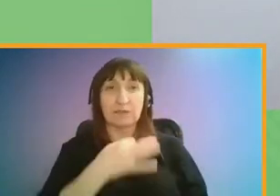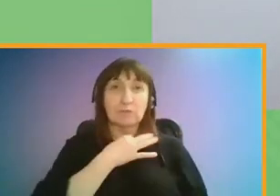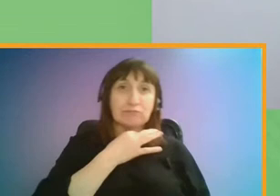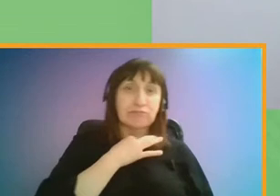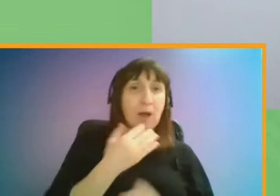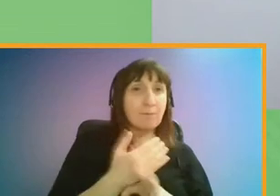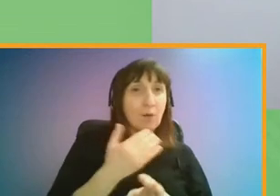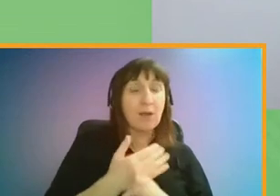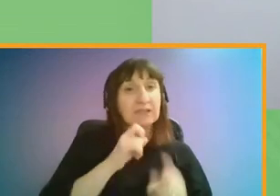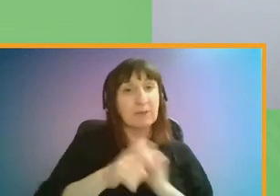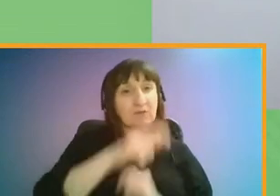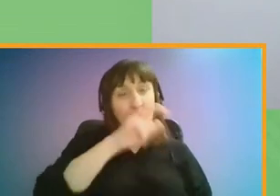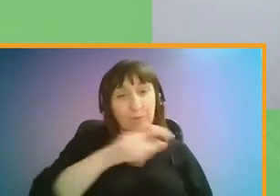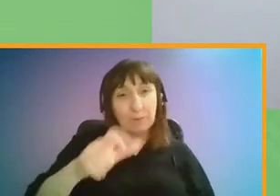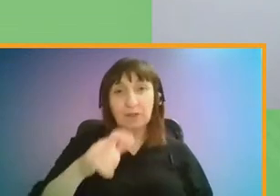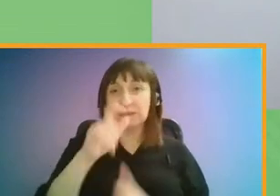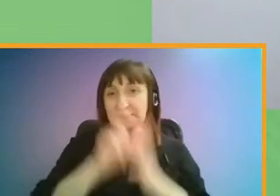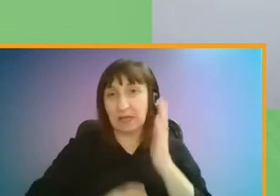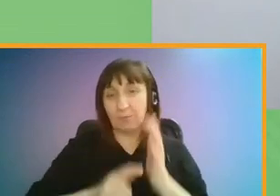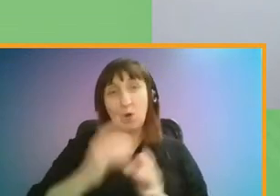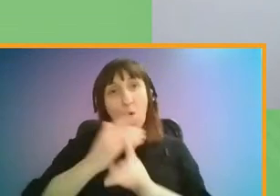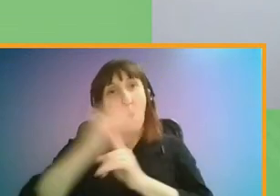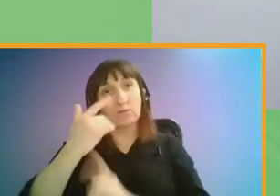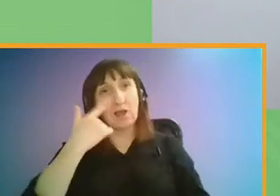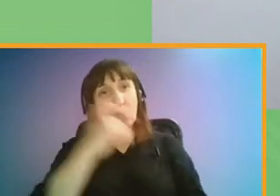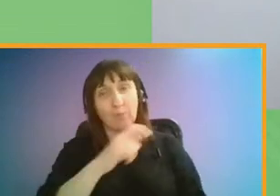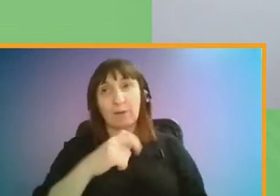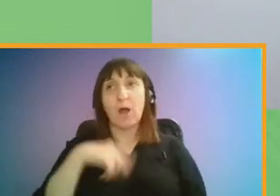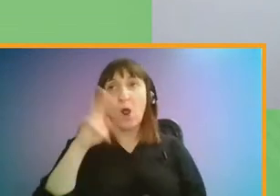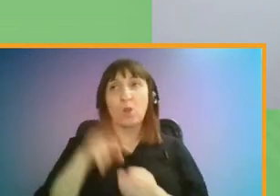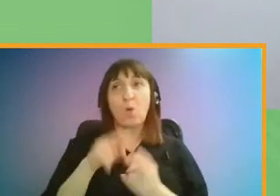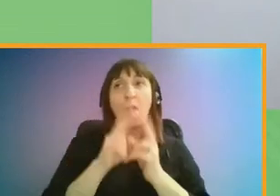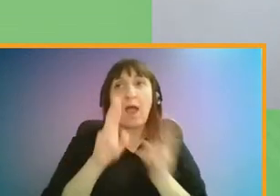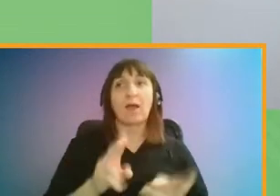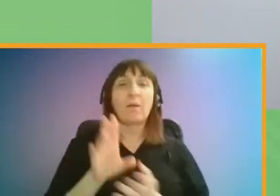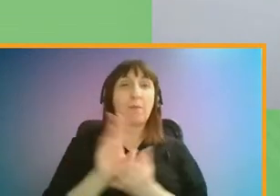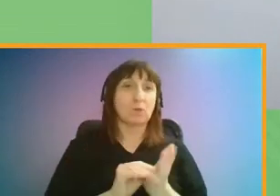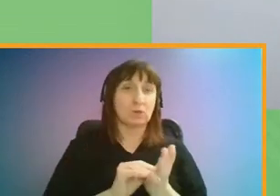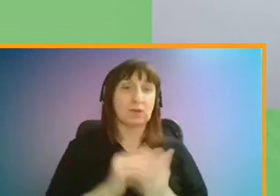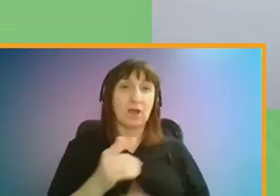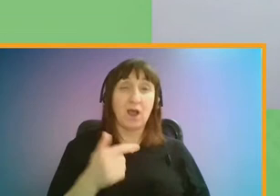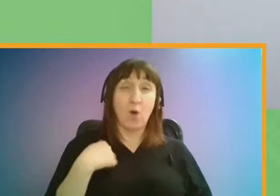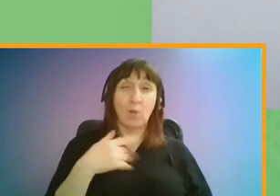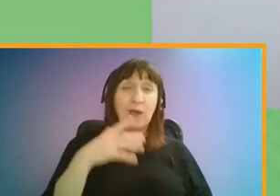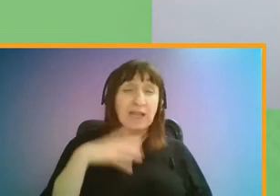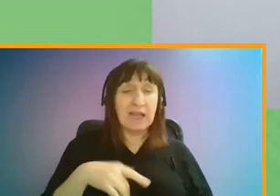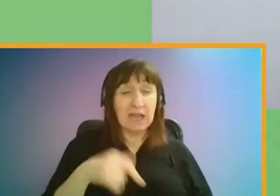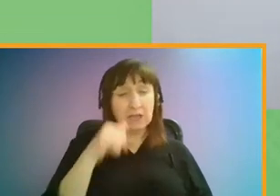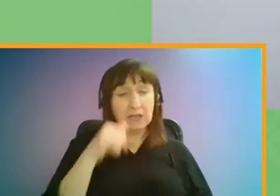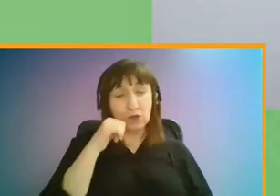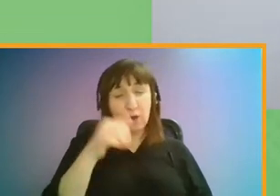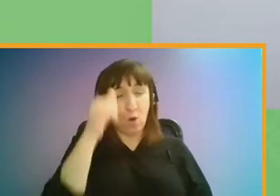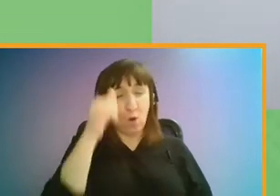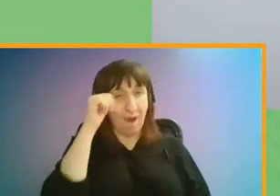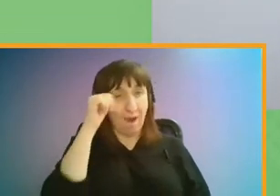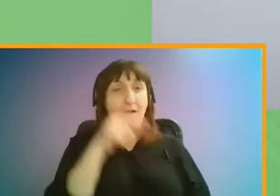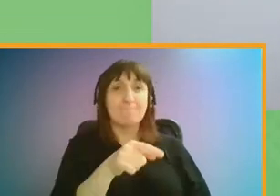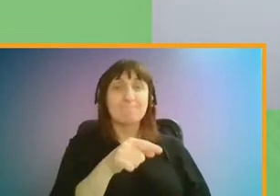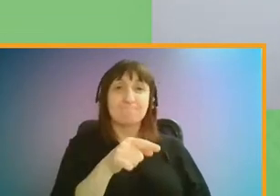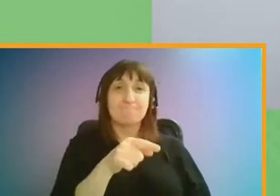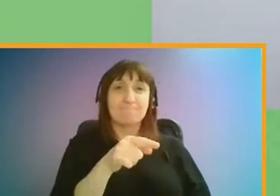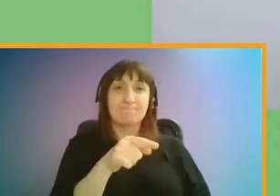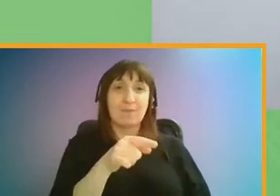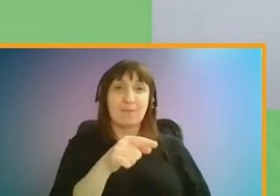disabled, older and younger people in low-income households. We need to be very aware of this especially as